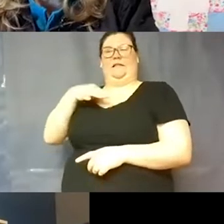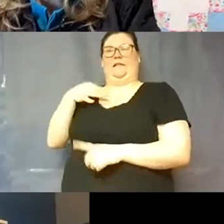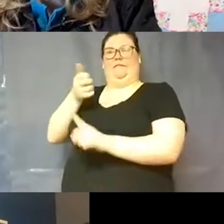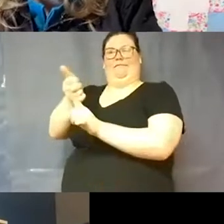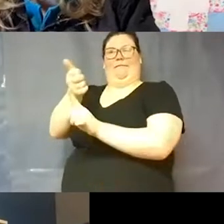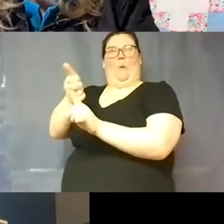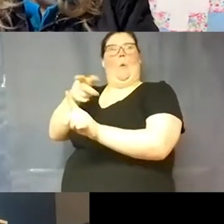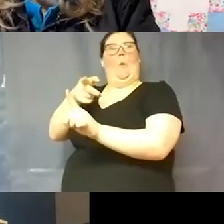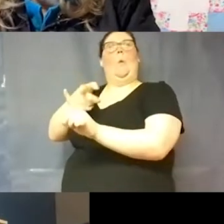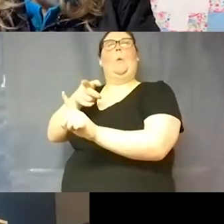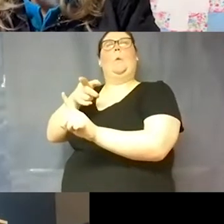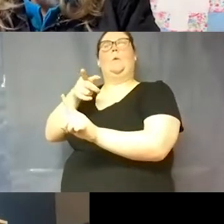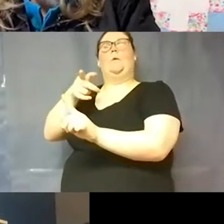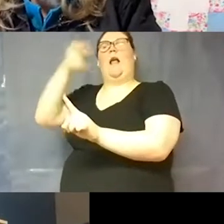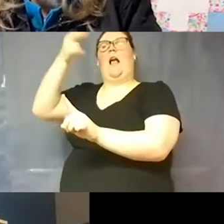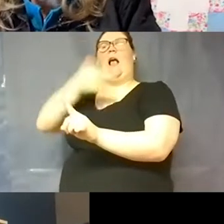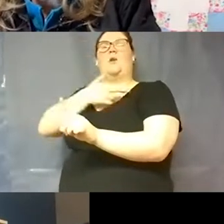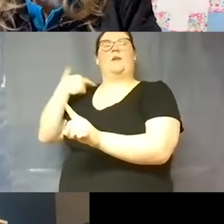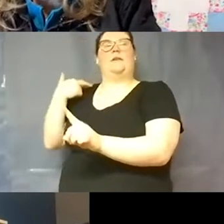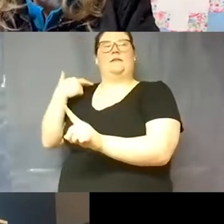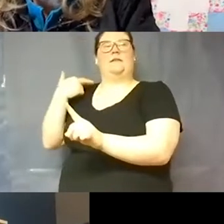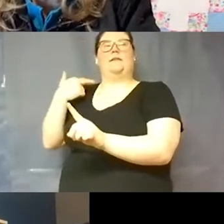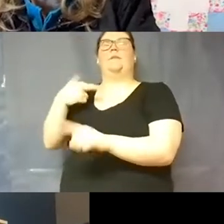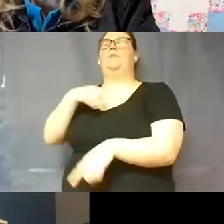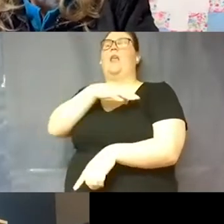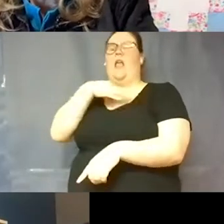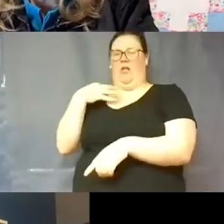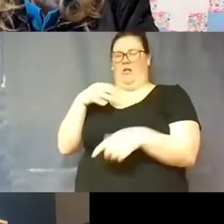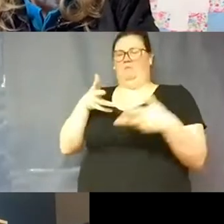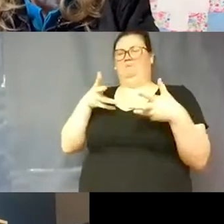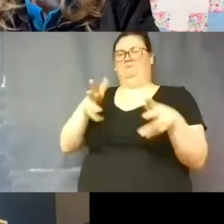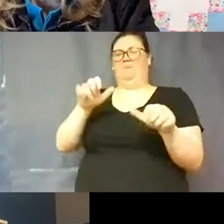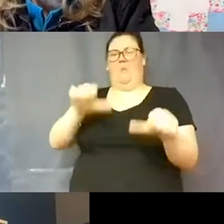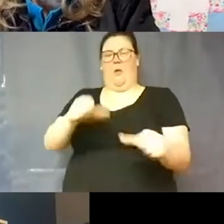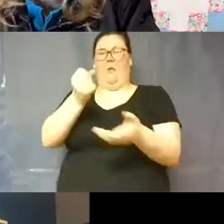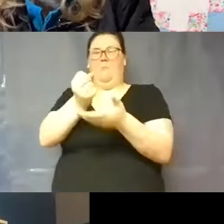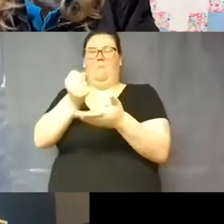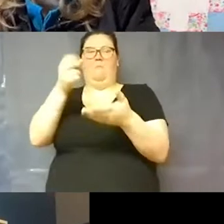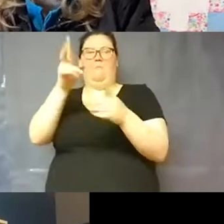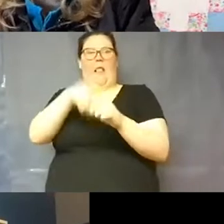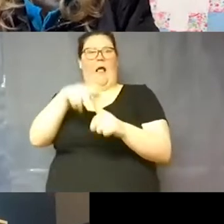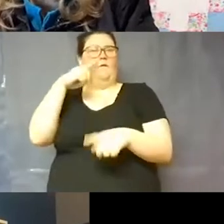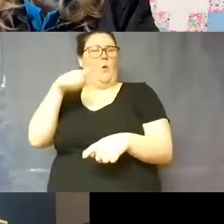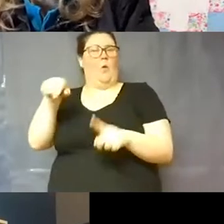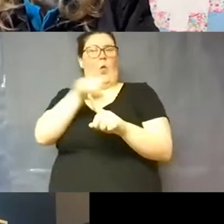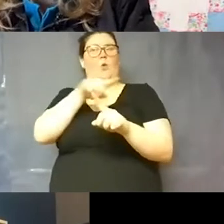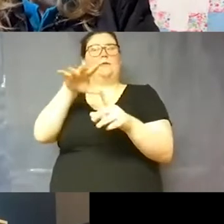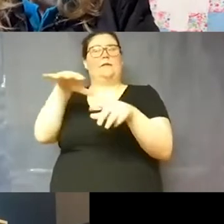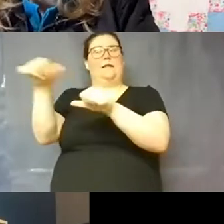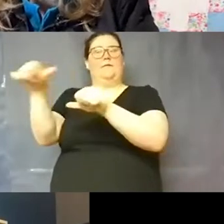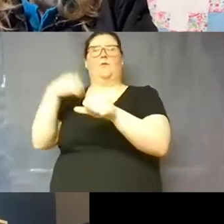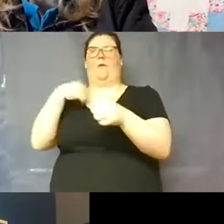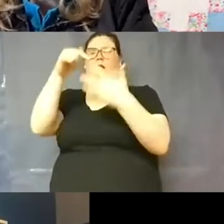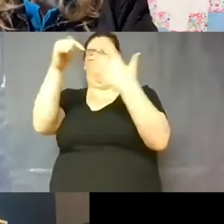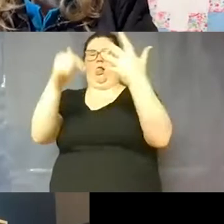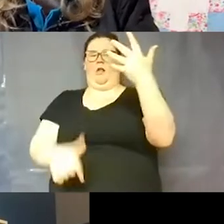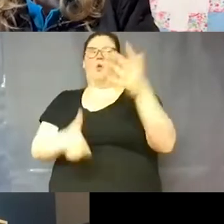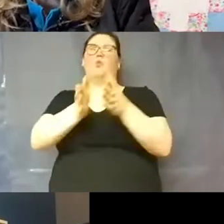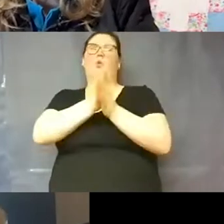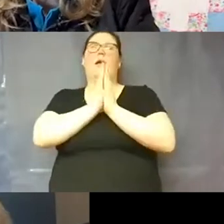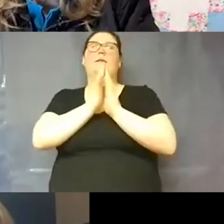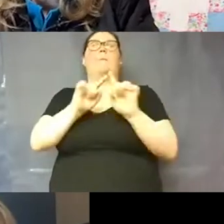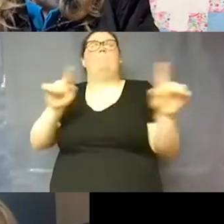risk. Employees are free to apply for those leaves and we've reviewed numerous requests. However there are